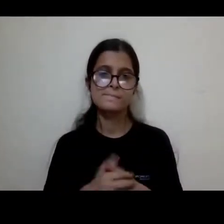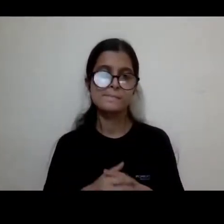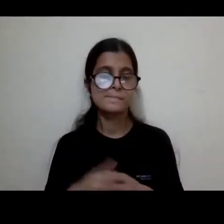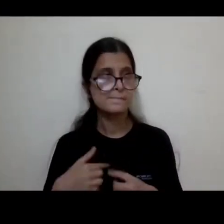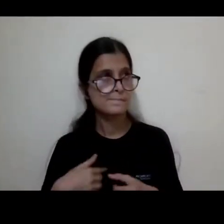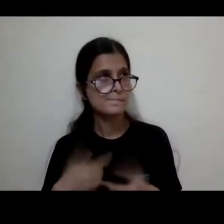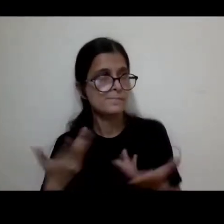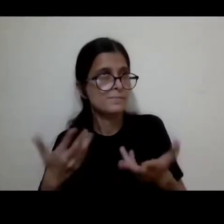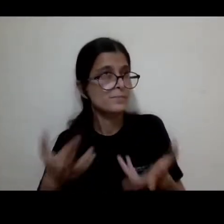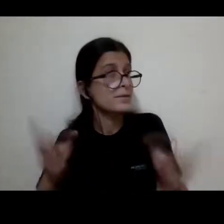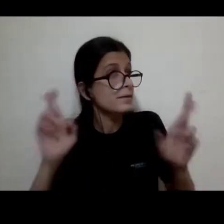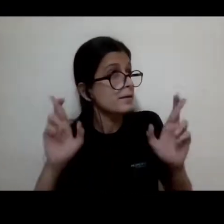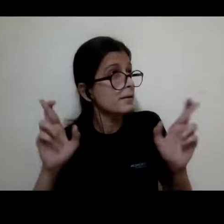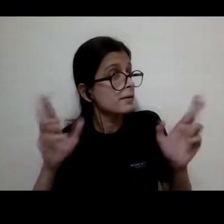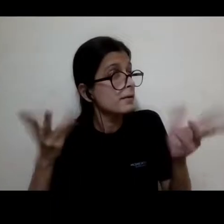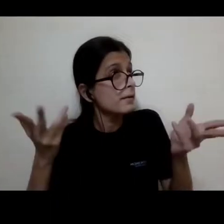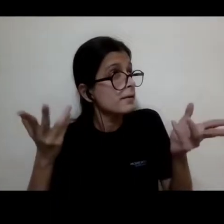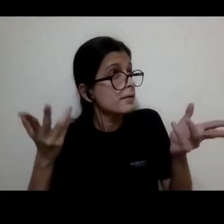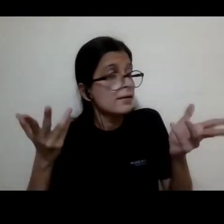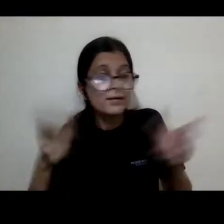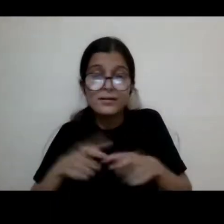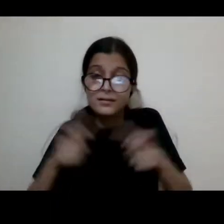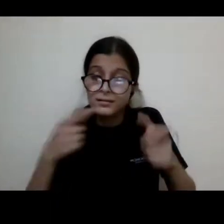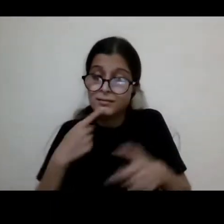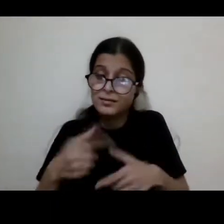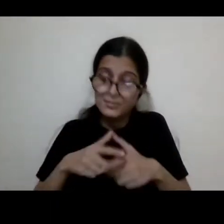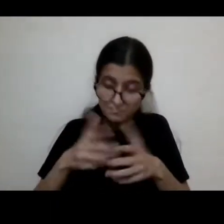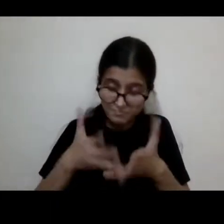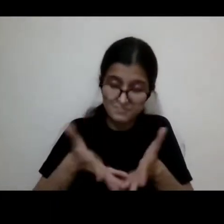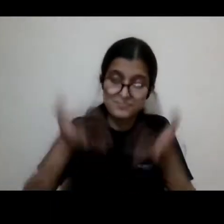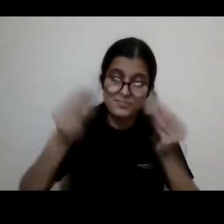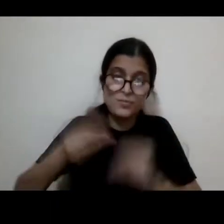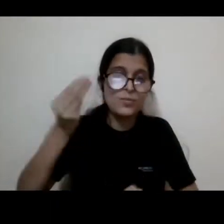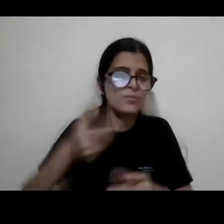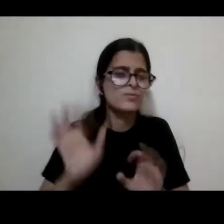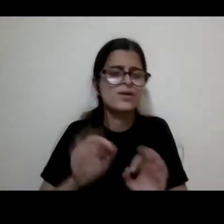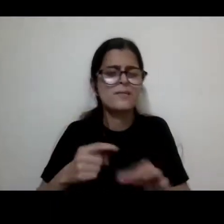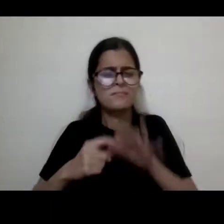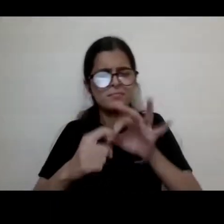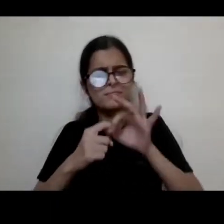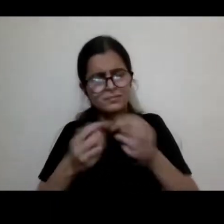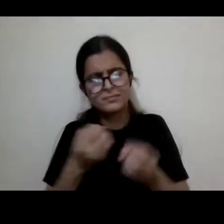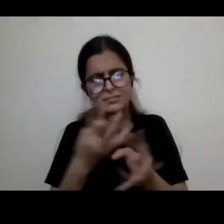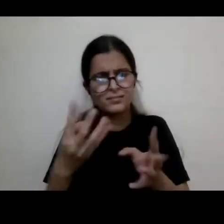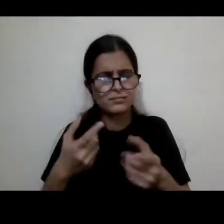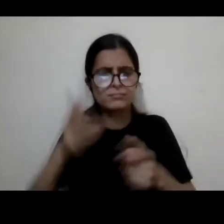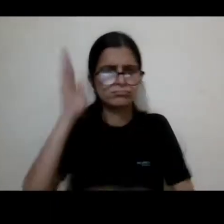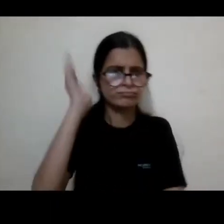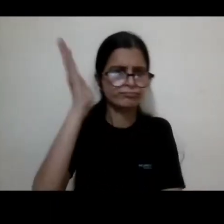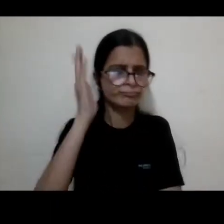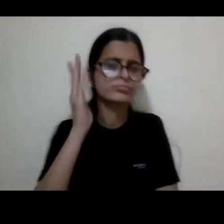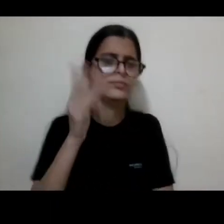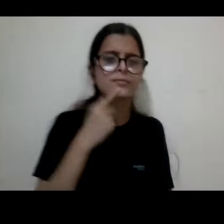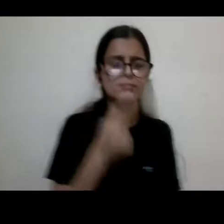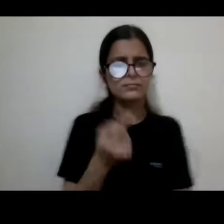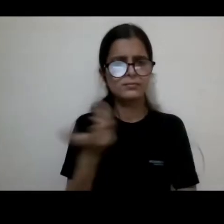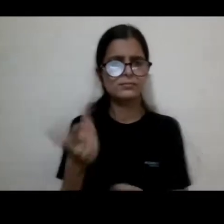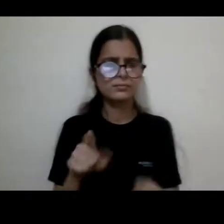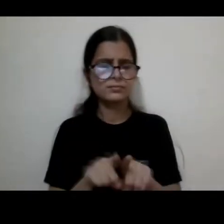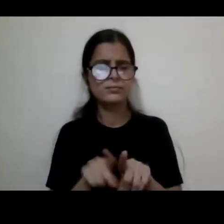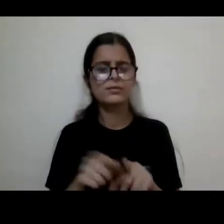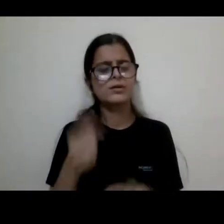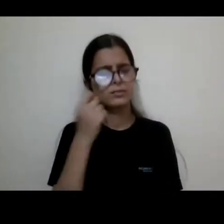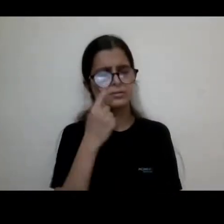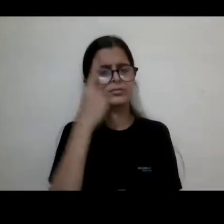wary, you know, like, because, you know, people ask you questions like this, when you give a lecture like this, and I, you know, I think it's important to understand that the